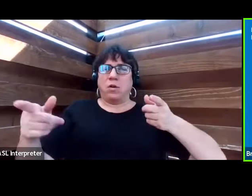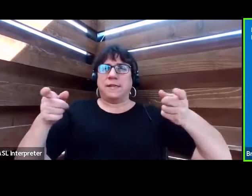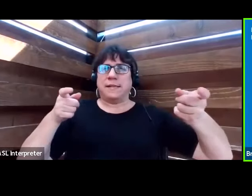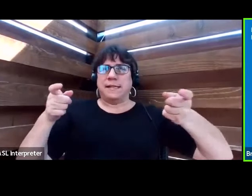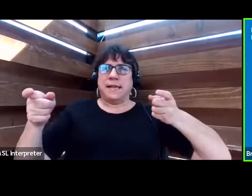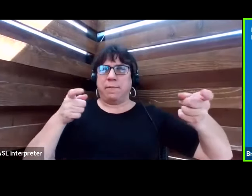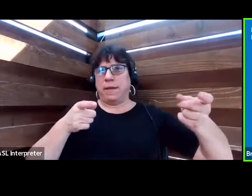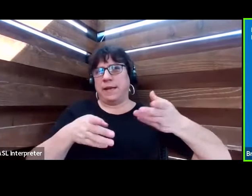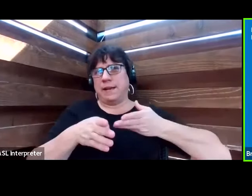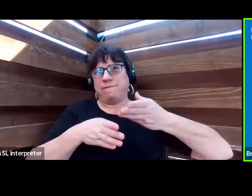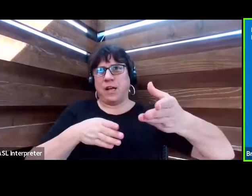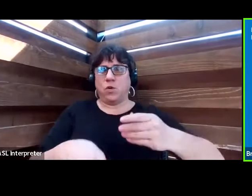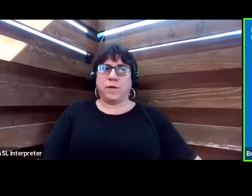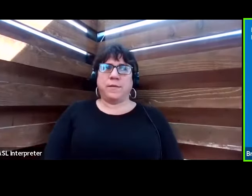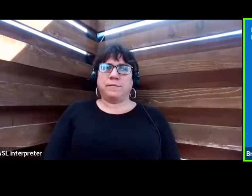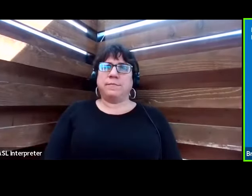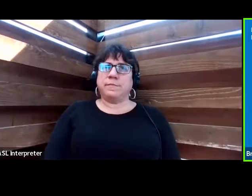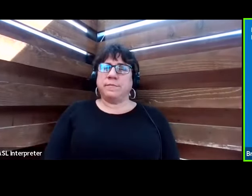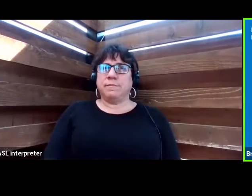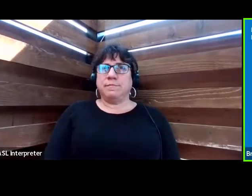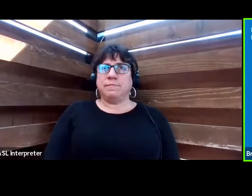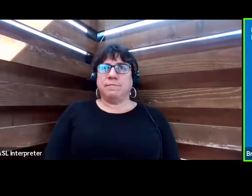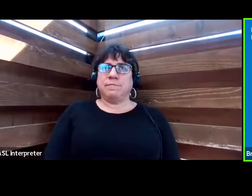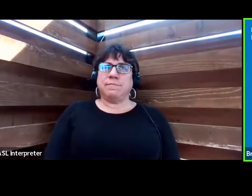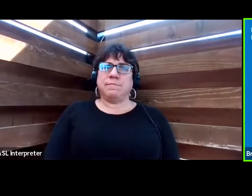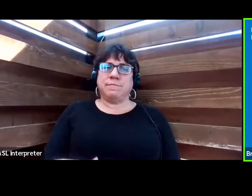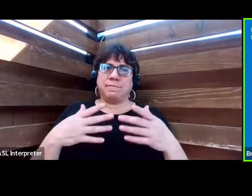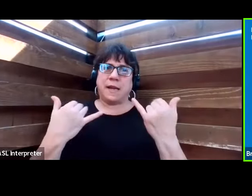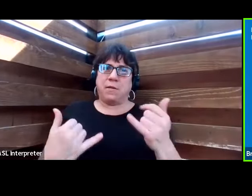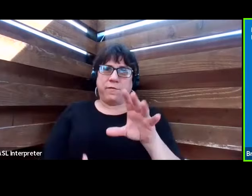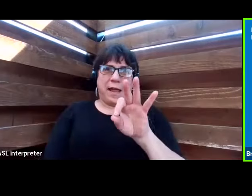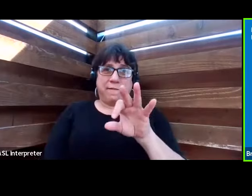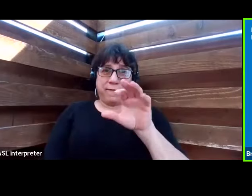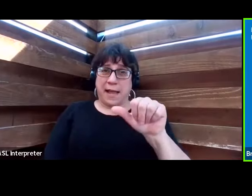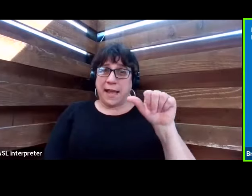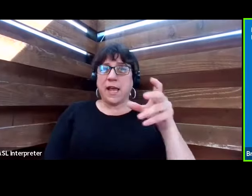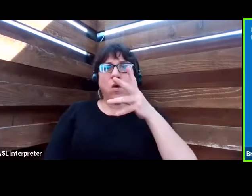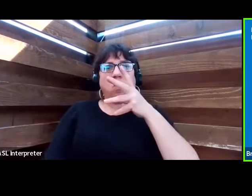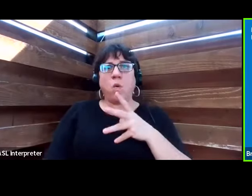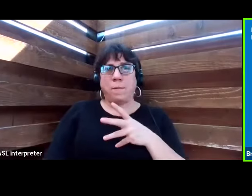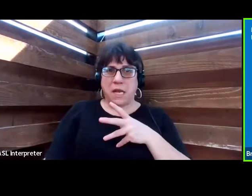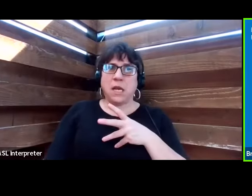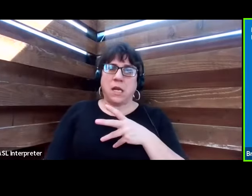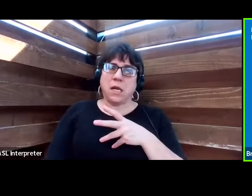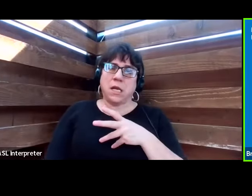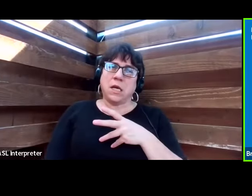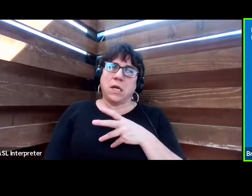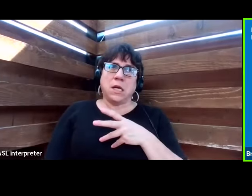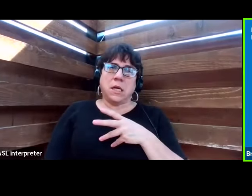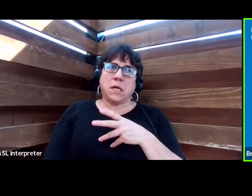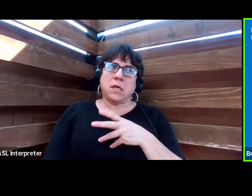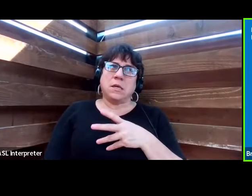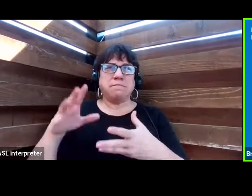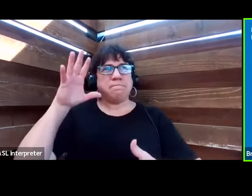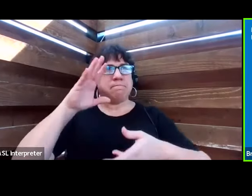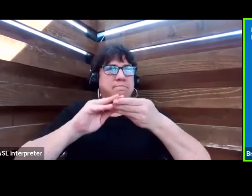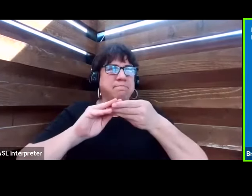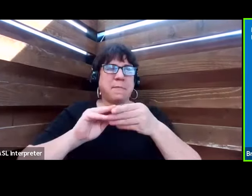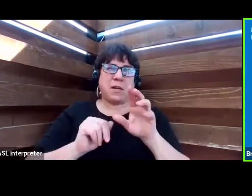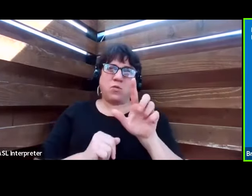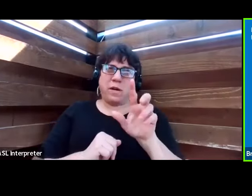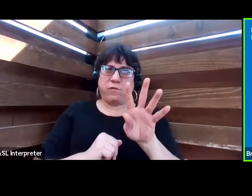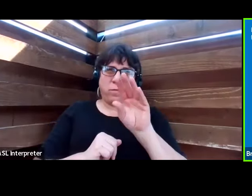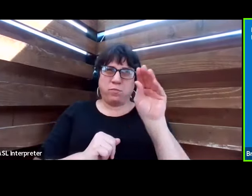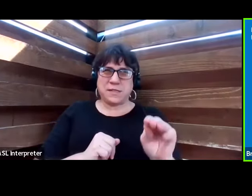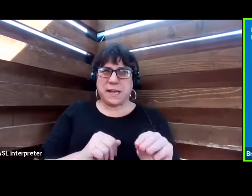beef. Now, in the FAA, women make up only about 24% of